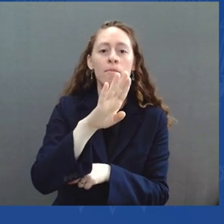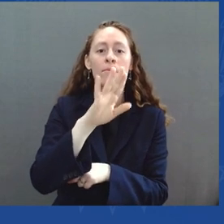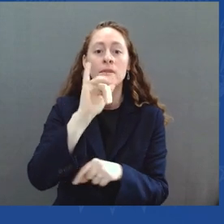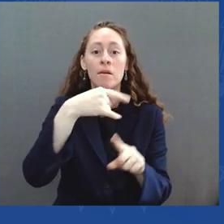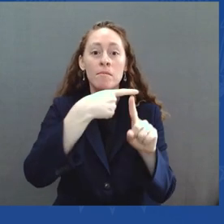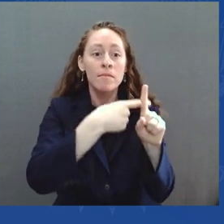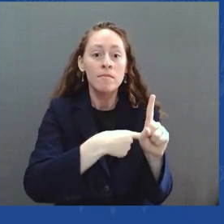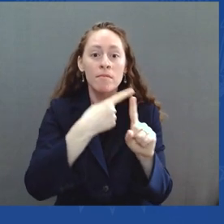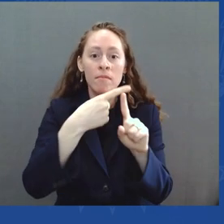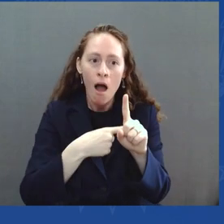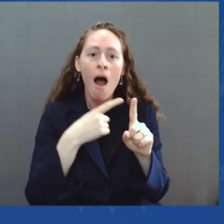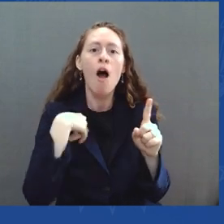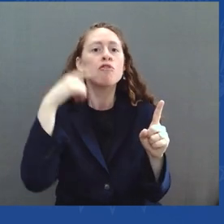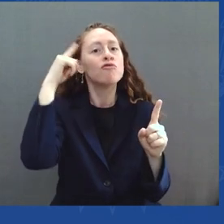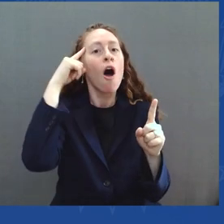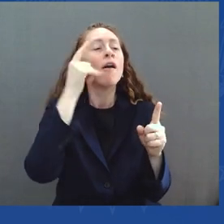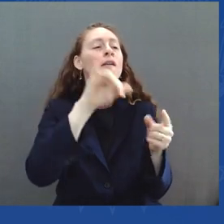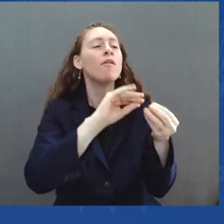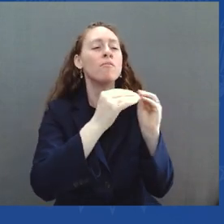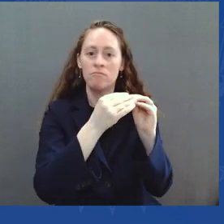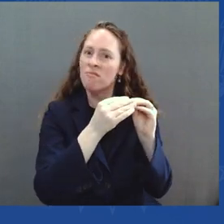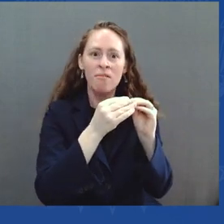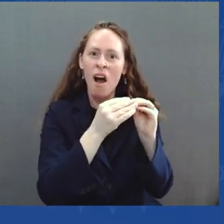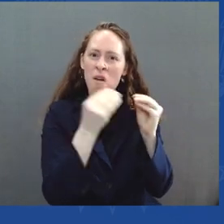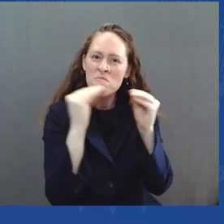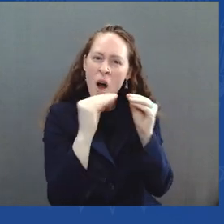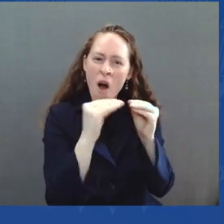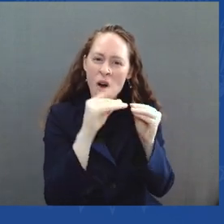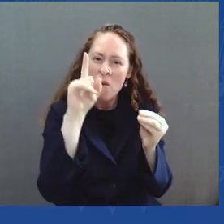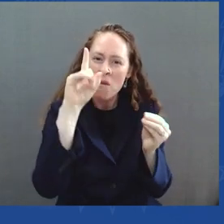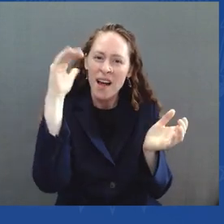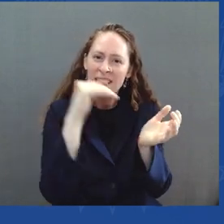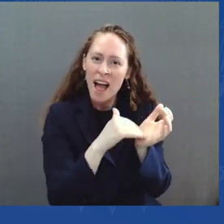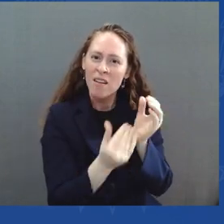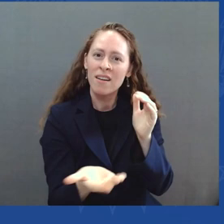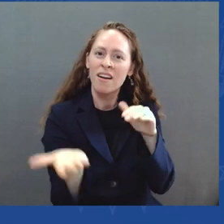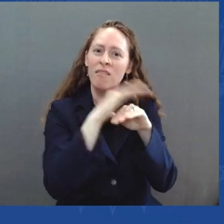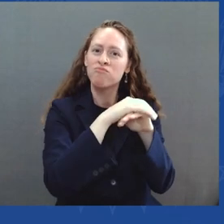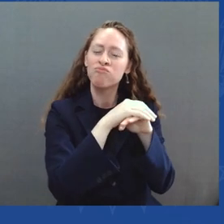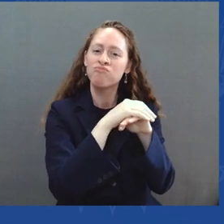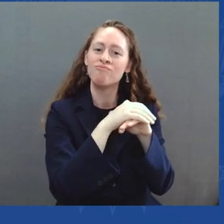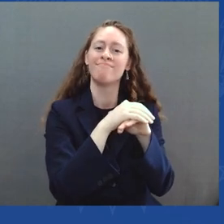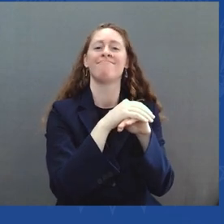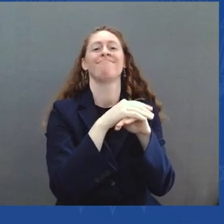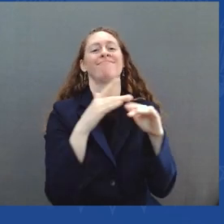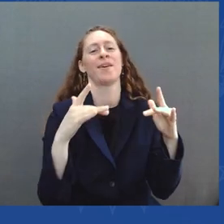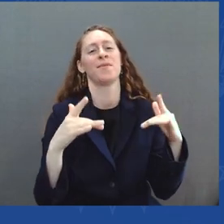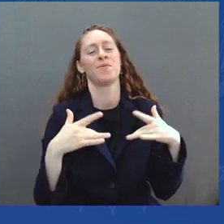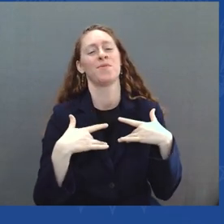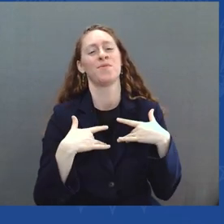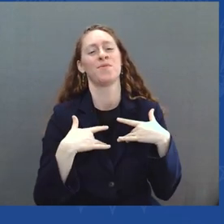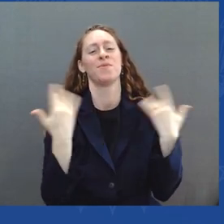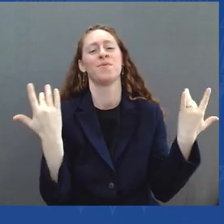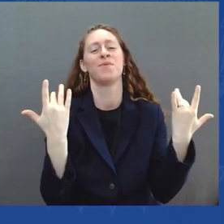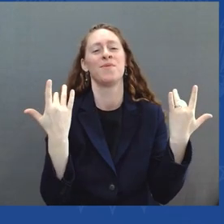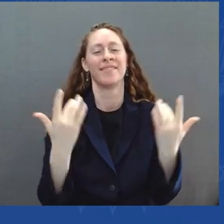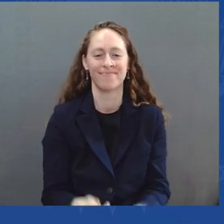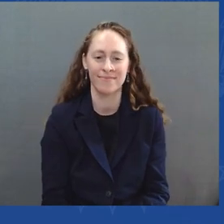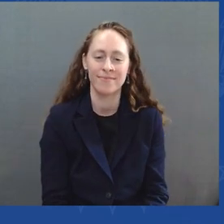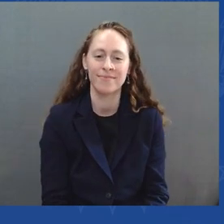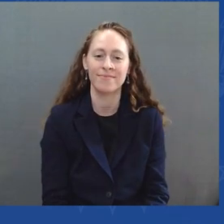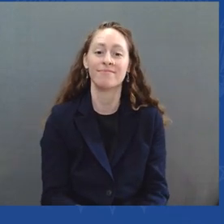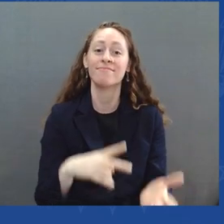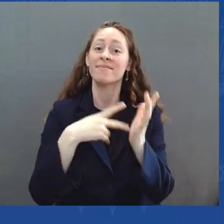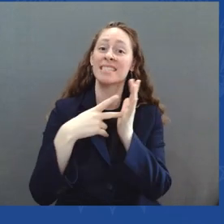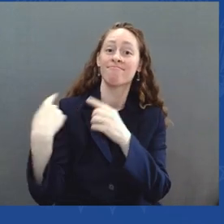had thought. That means that over the last three months, the economy has created more than a half million, more than 500